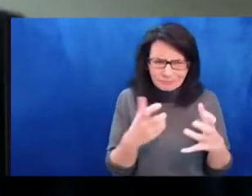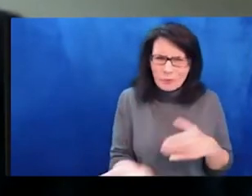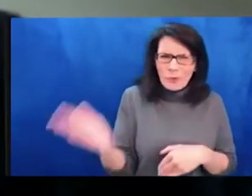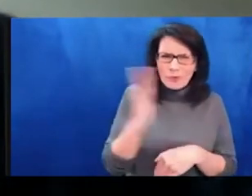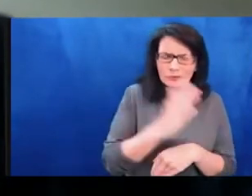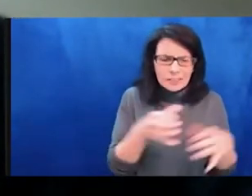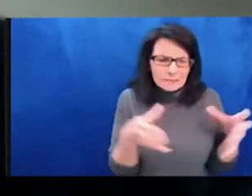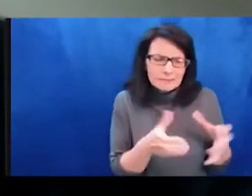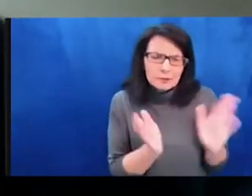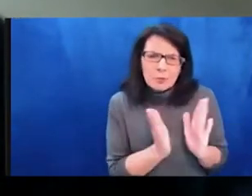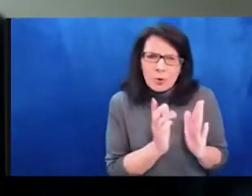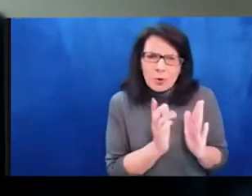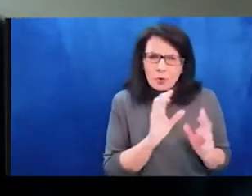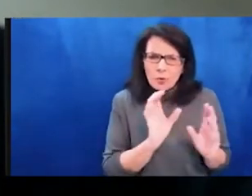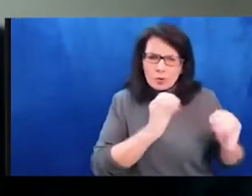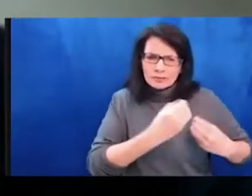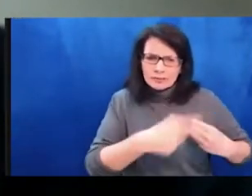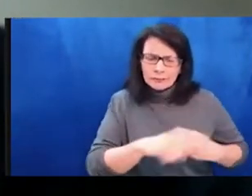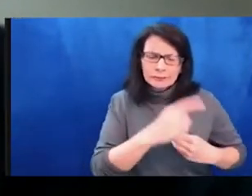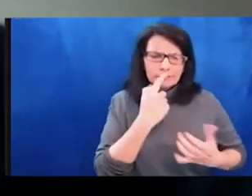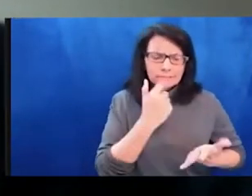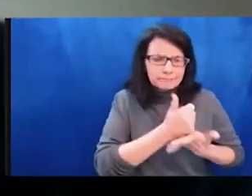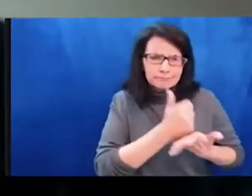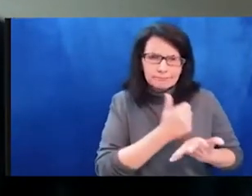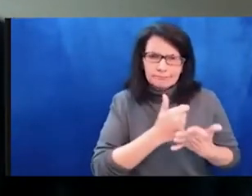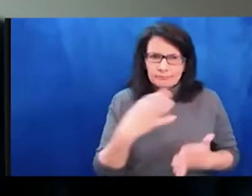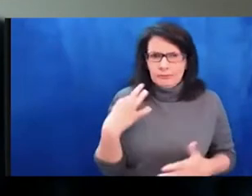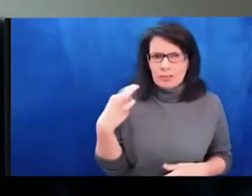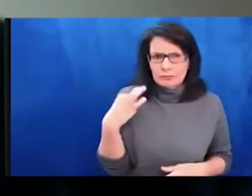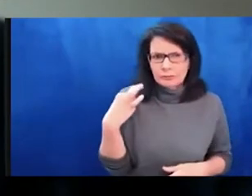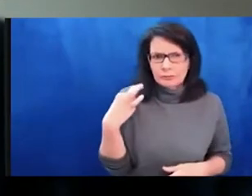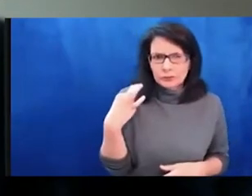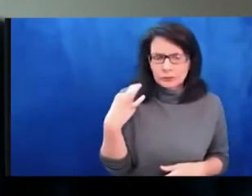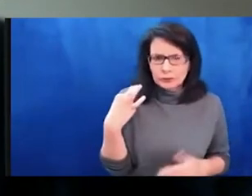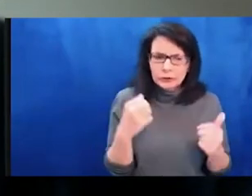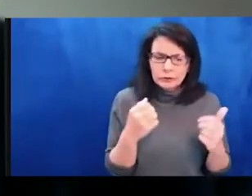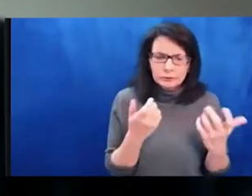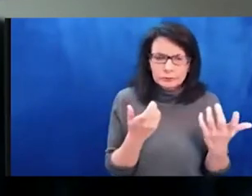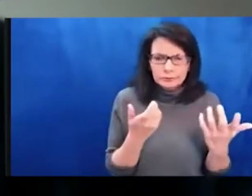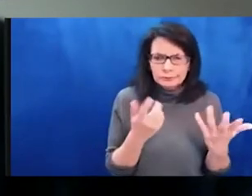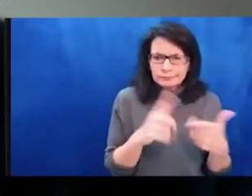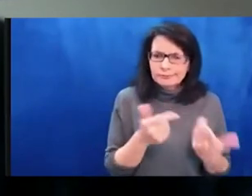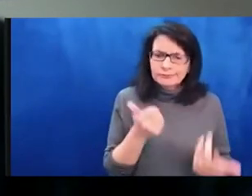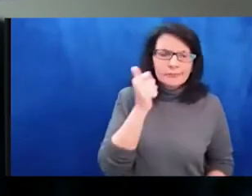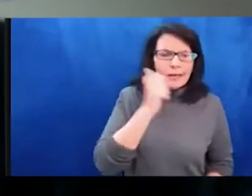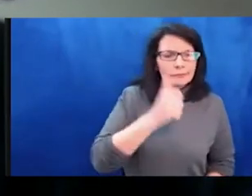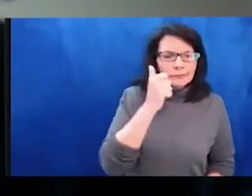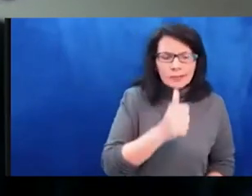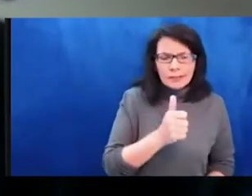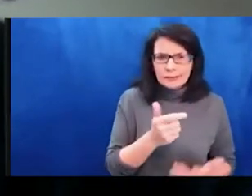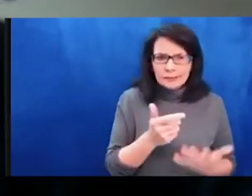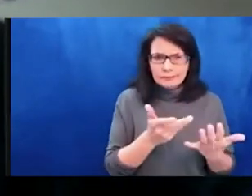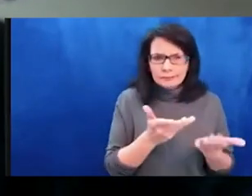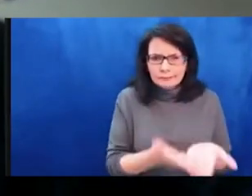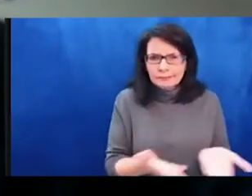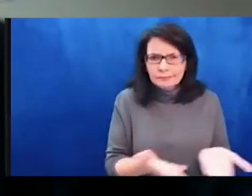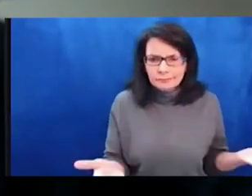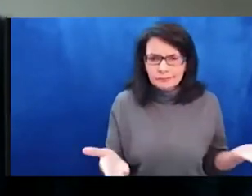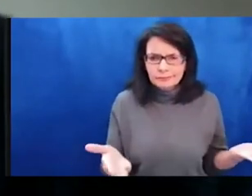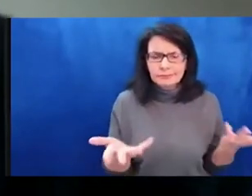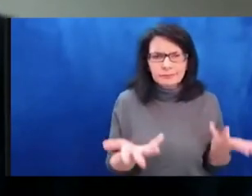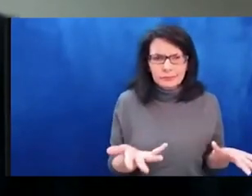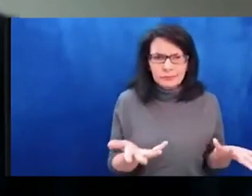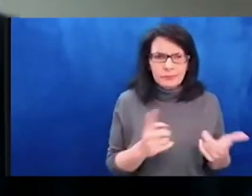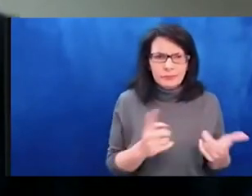my day since this morning. I went to sleep around four o'clock last night because I've been